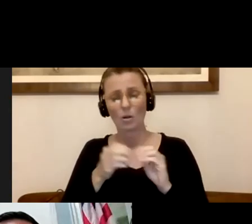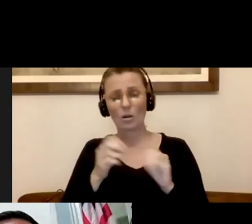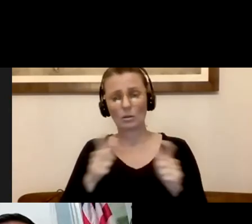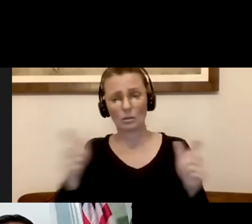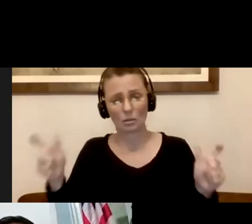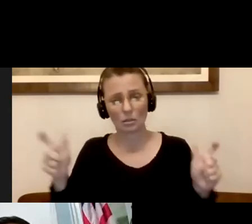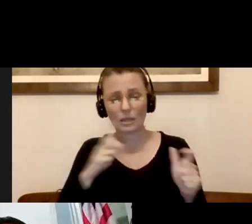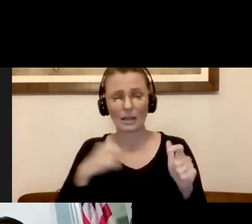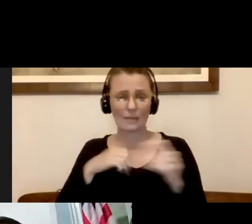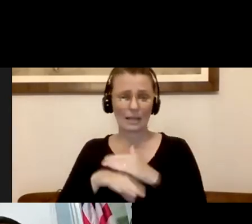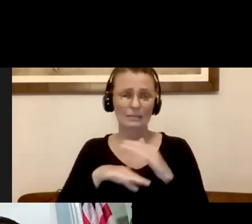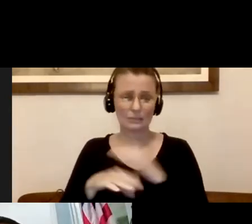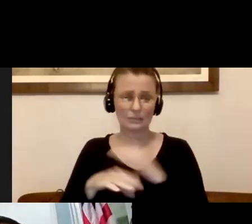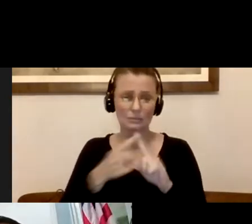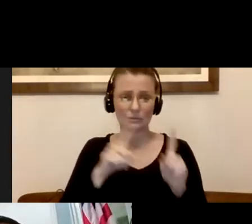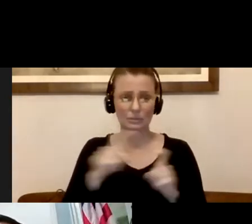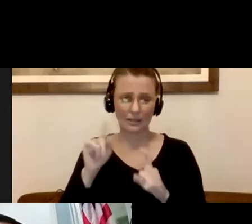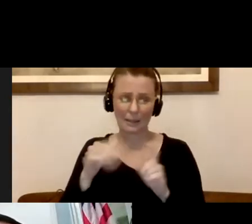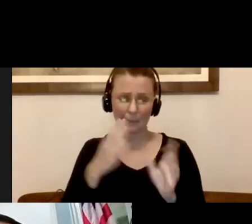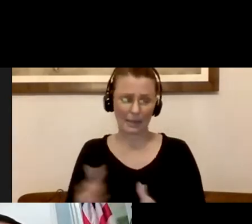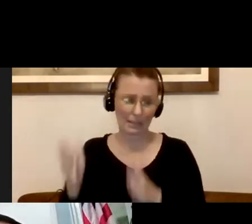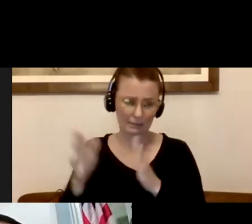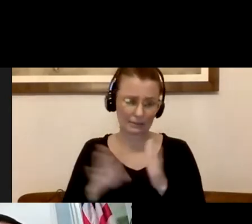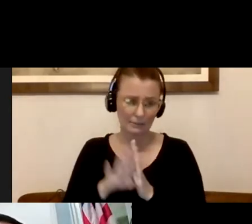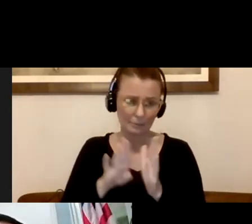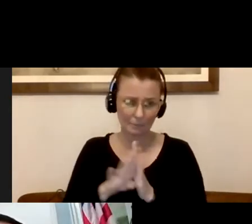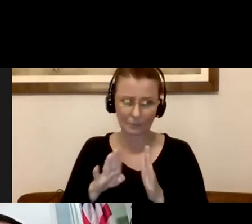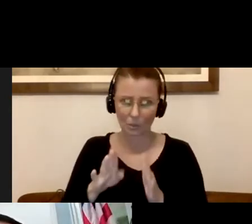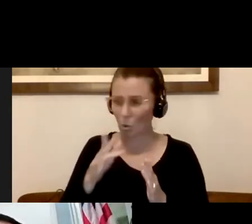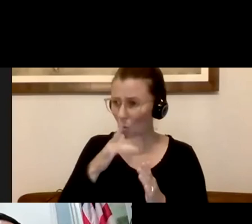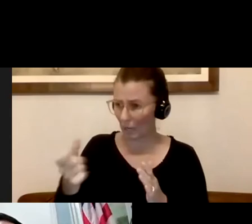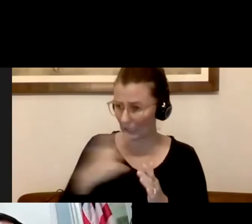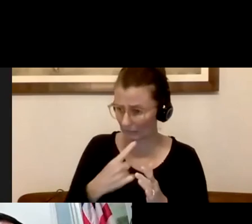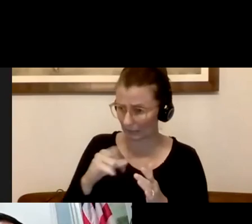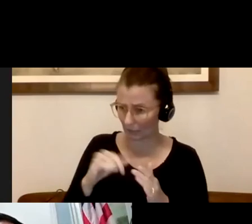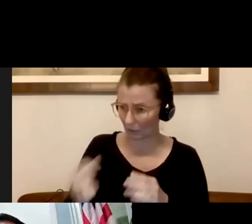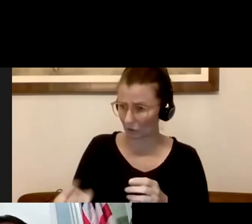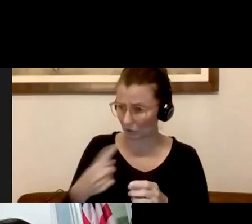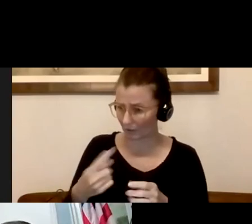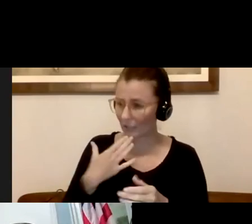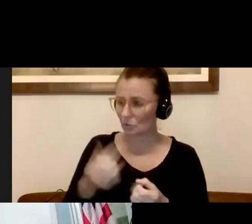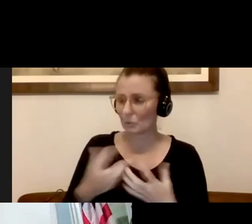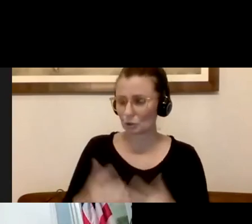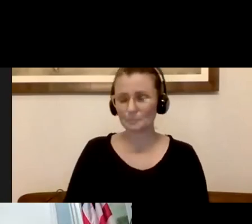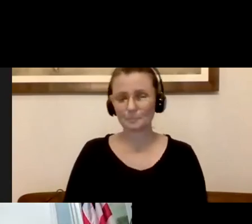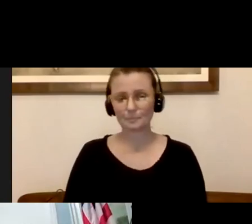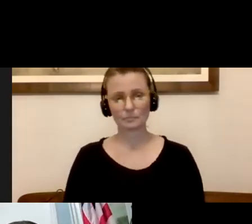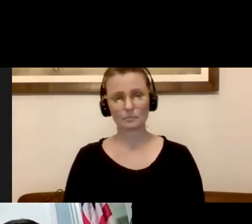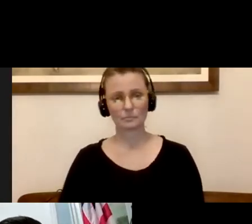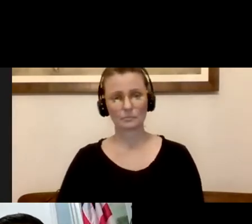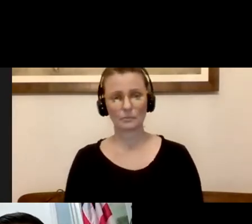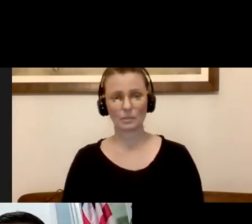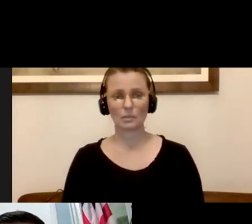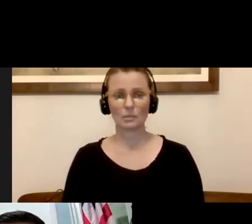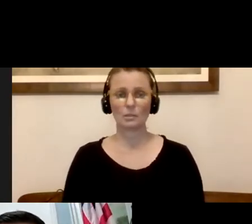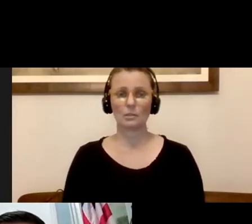those employees for testing. That plan is being developed. And whoever this person is who sent this in, thank you very much. Going